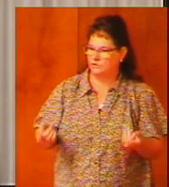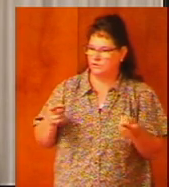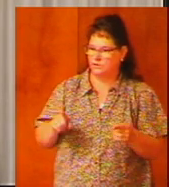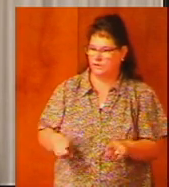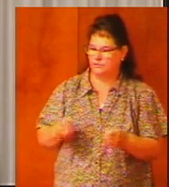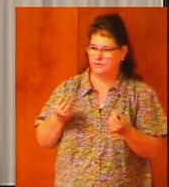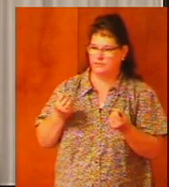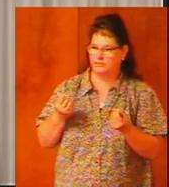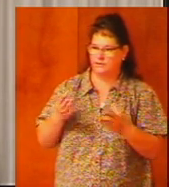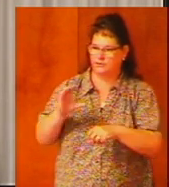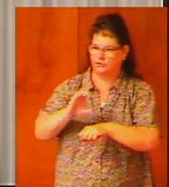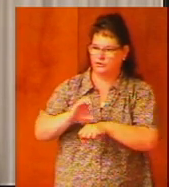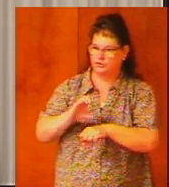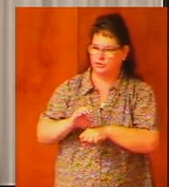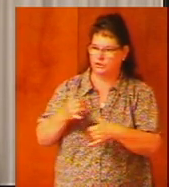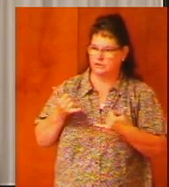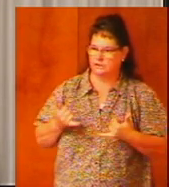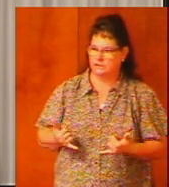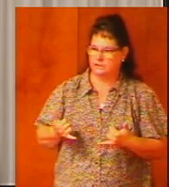in many churches today